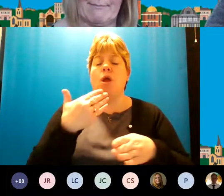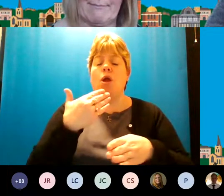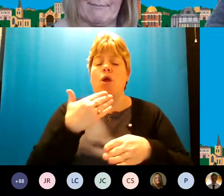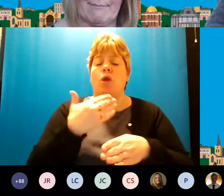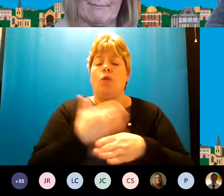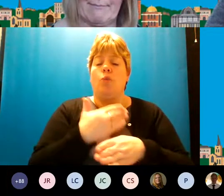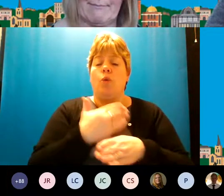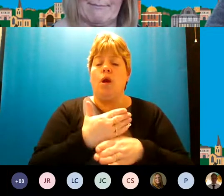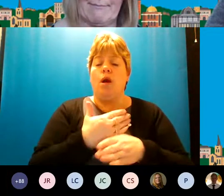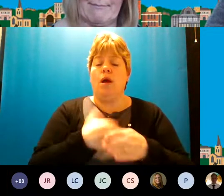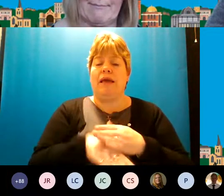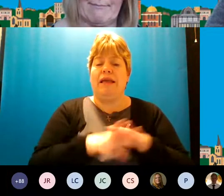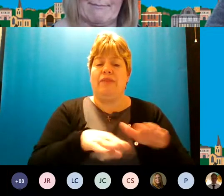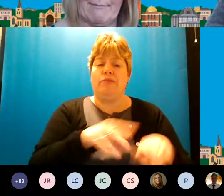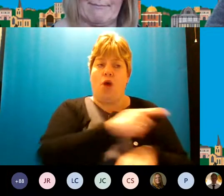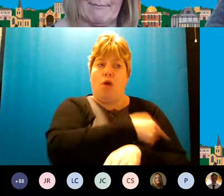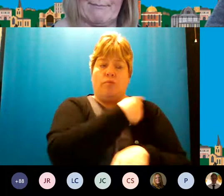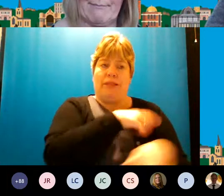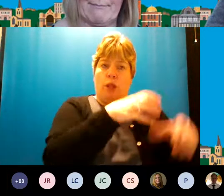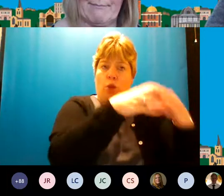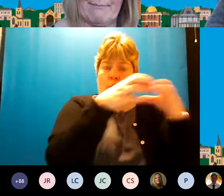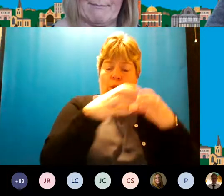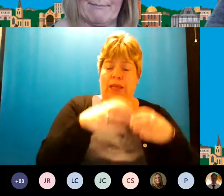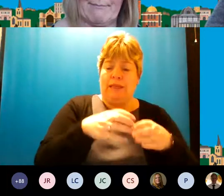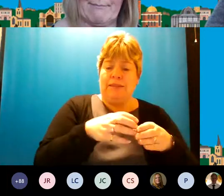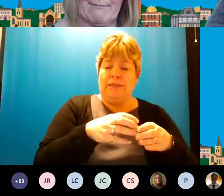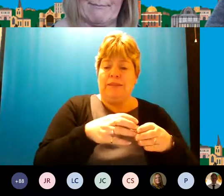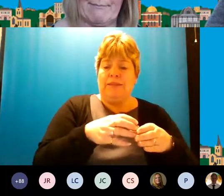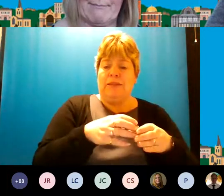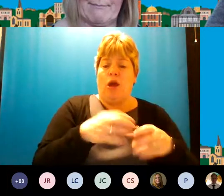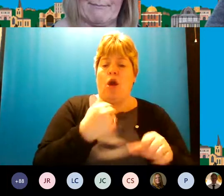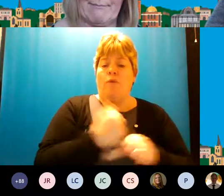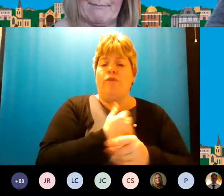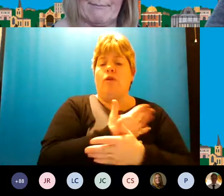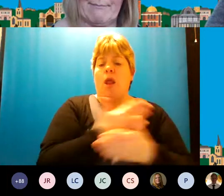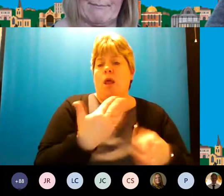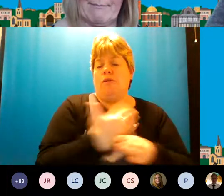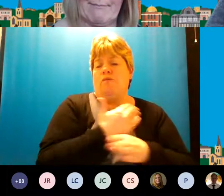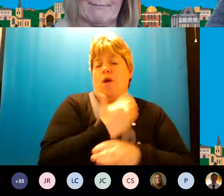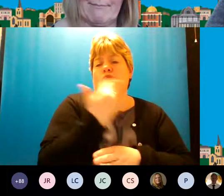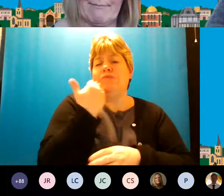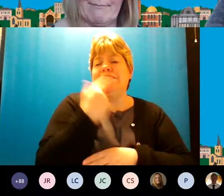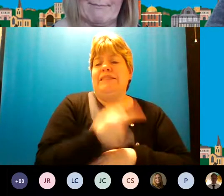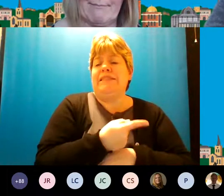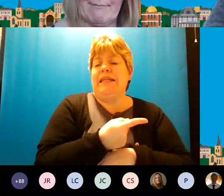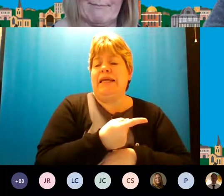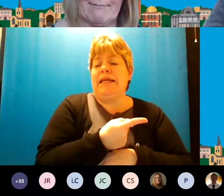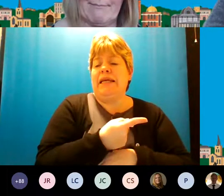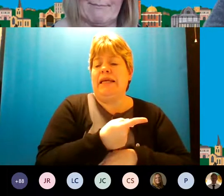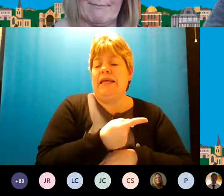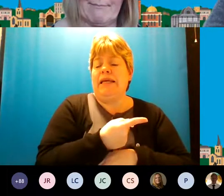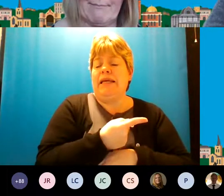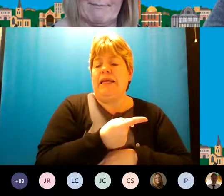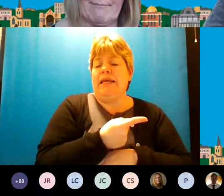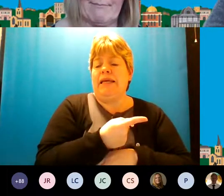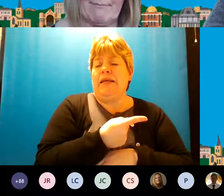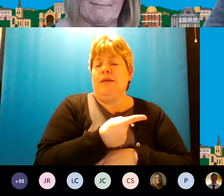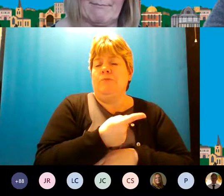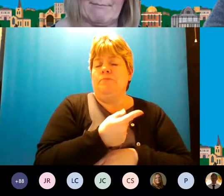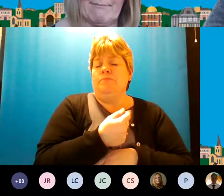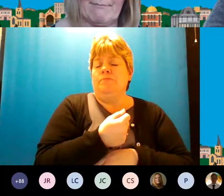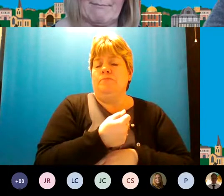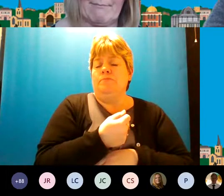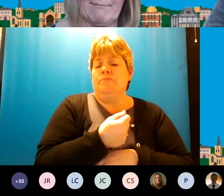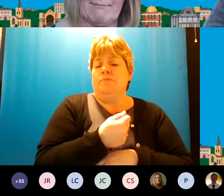the pediatric units we've done a lot of work recently with um we're listening to